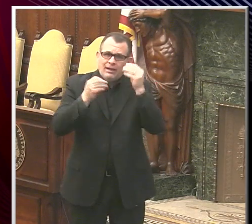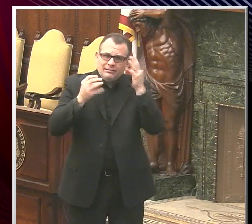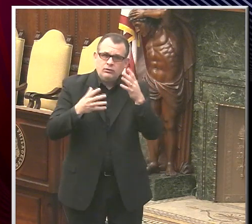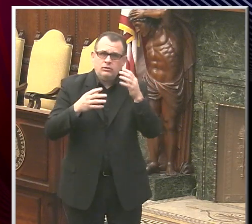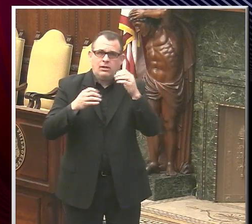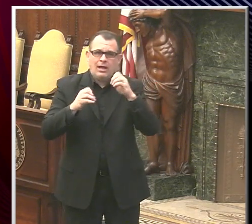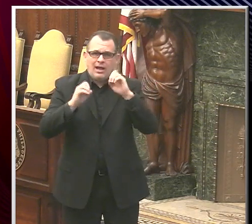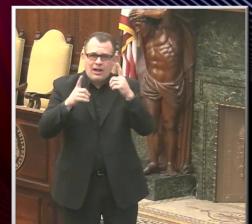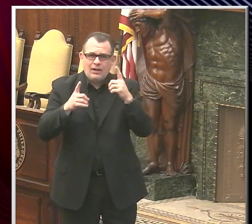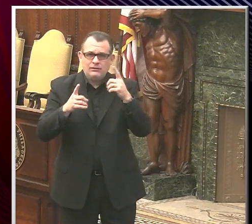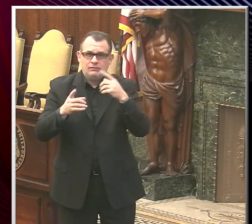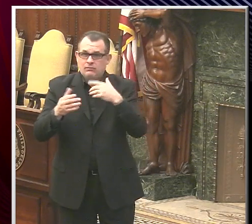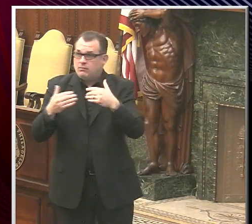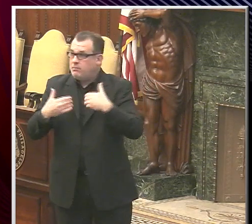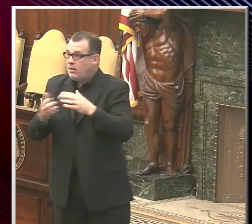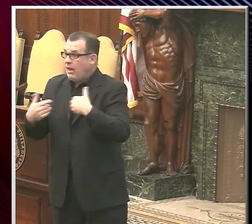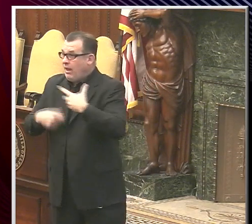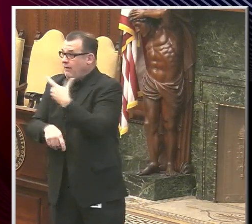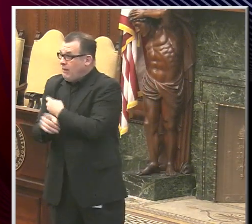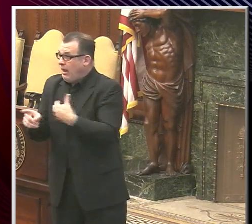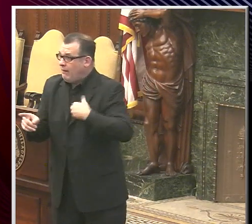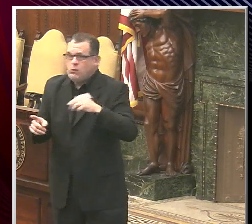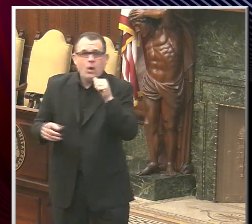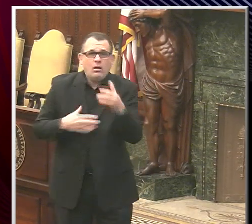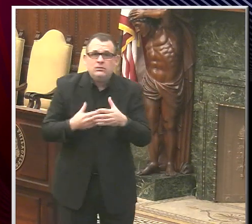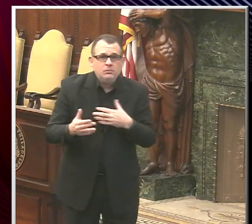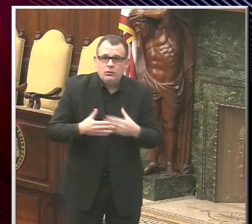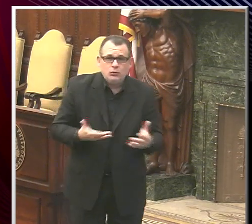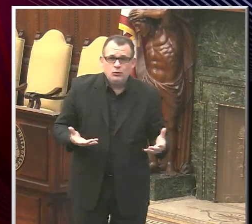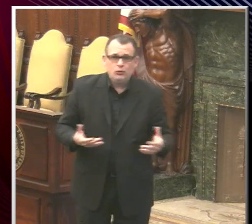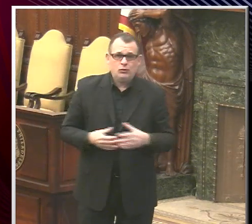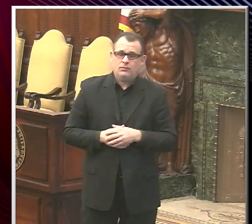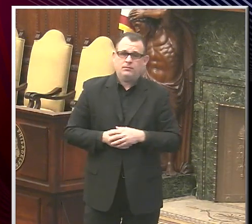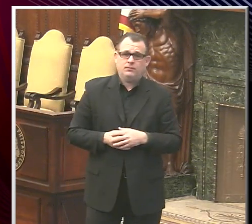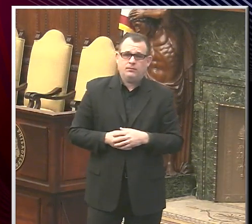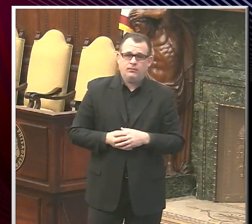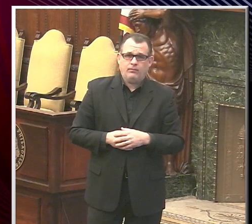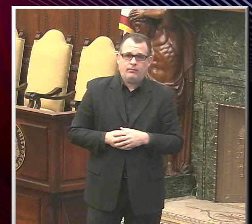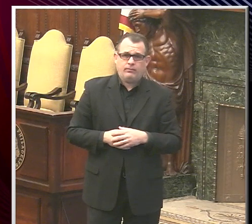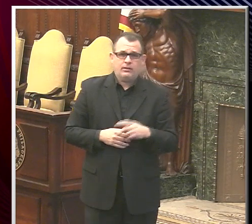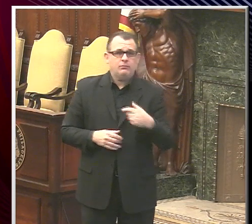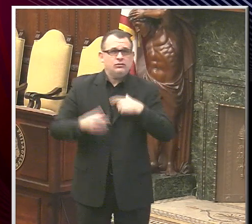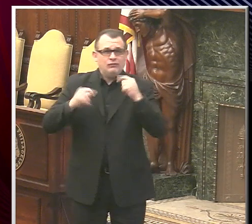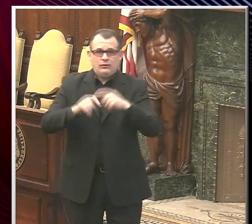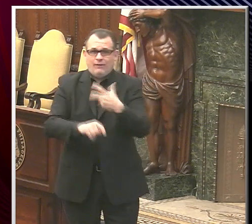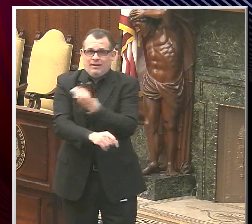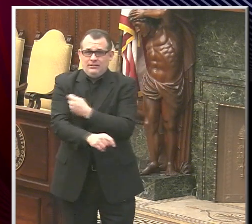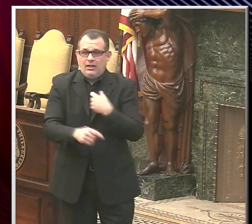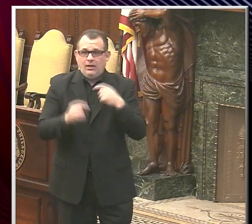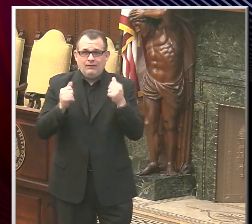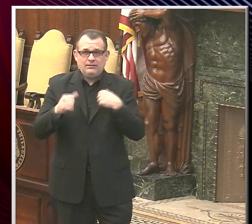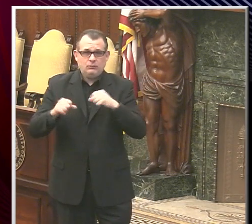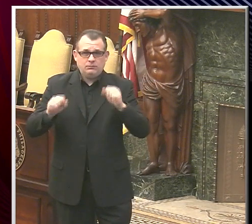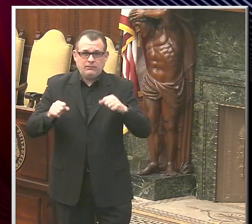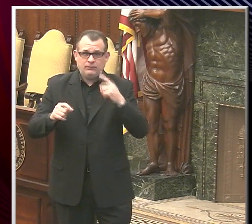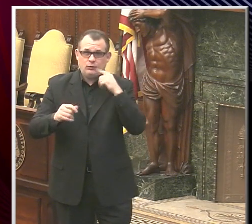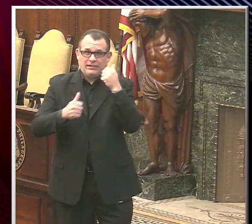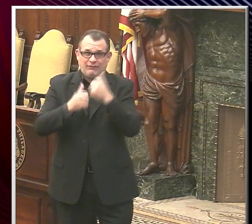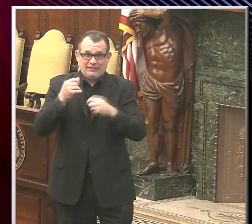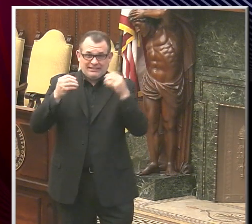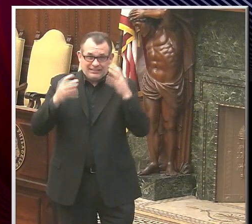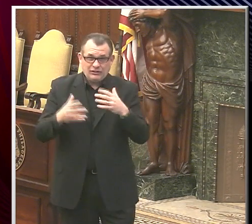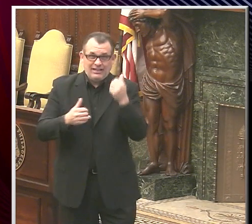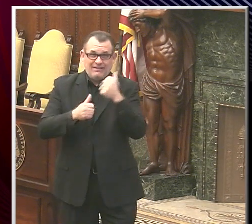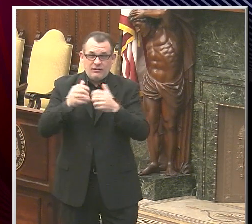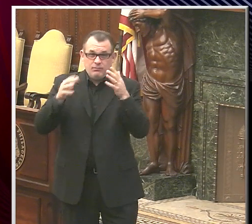they don't have the vaccine yet. And this program will try to get the vaccine to them as quickly as possible. But if we wait until every teacher is vaccinated to